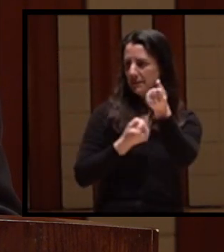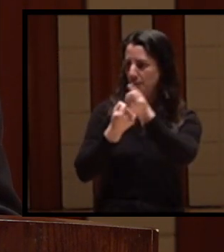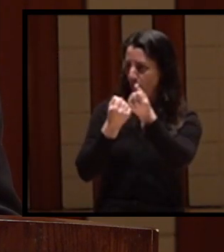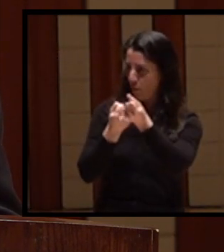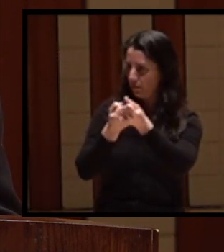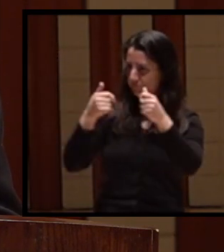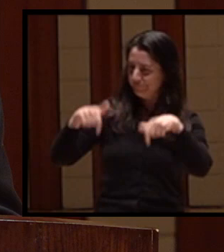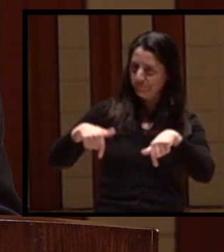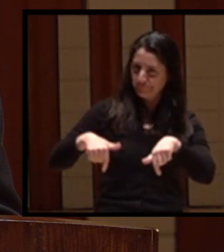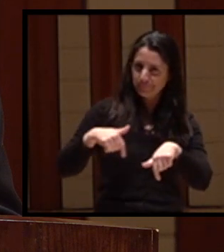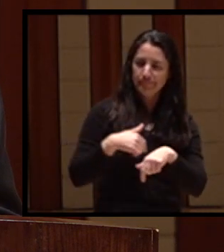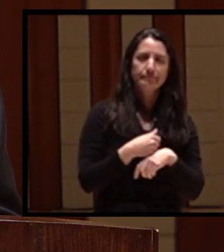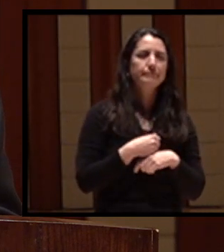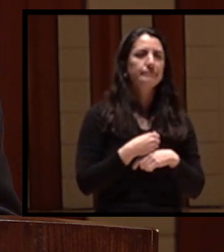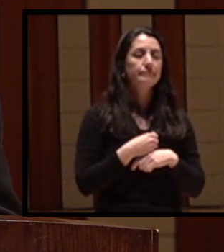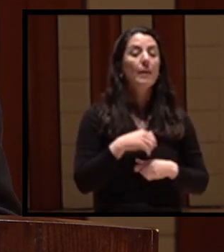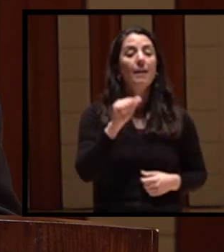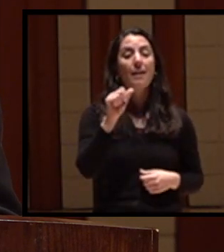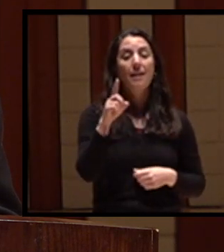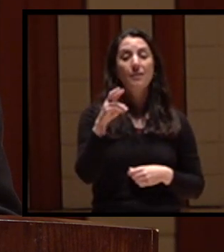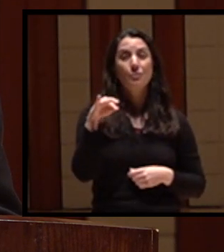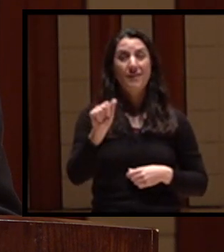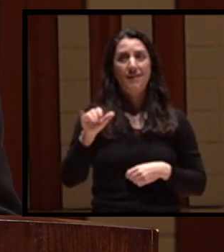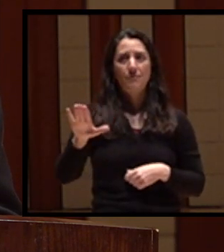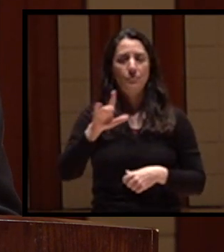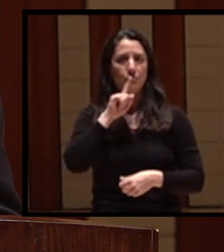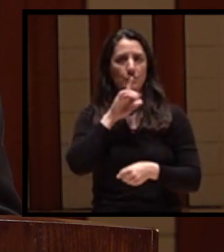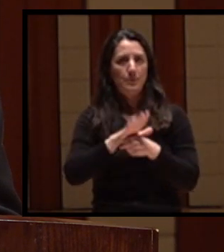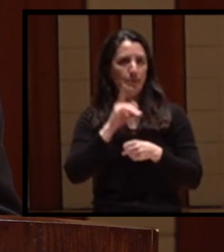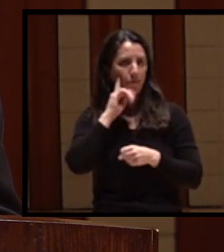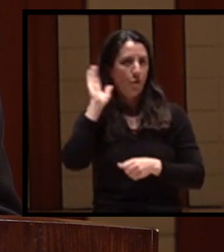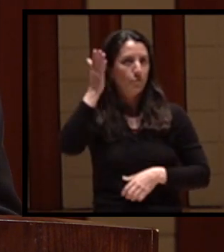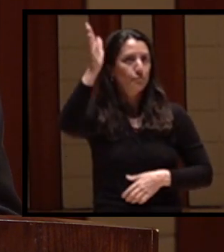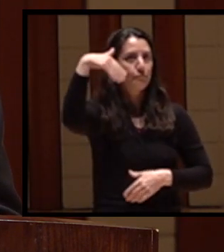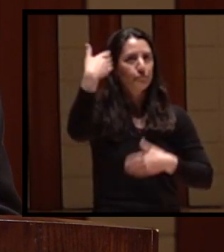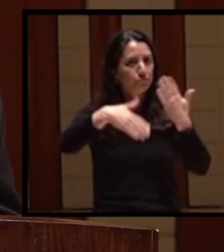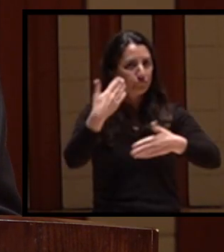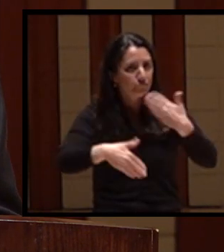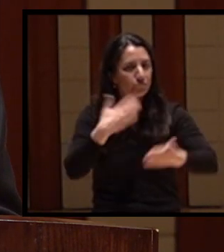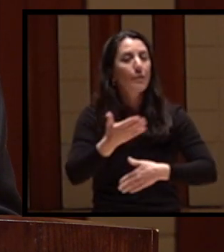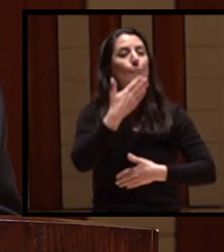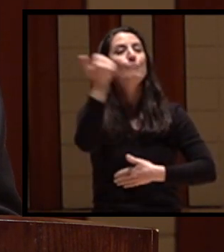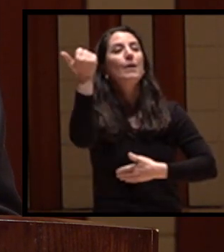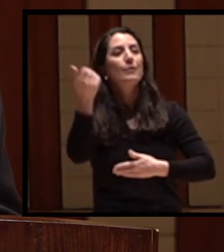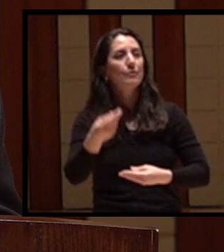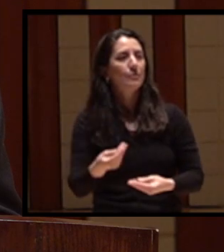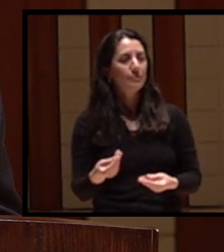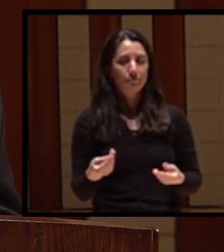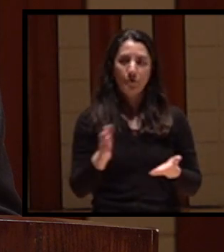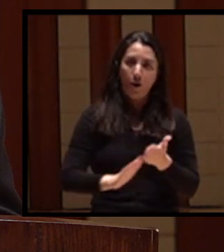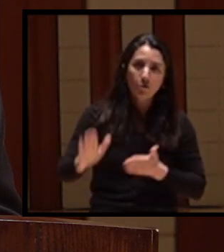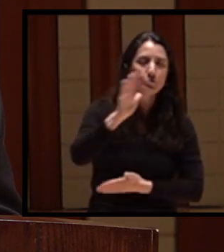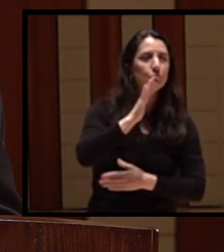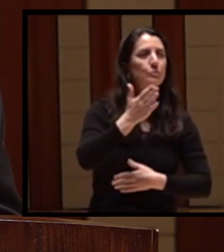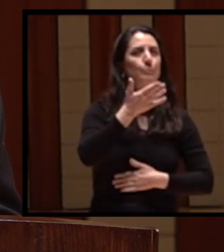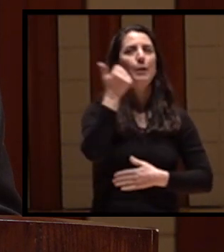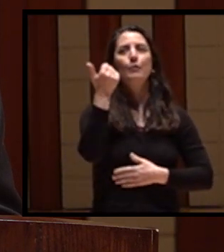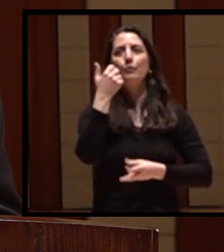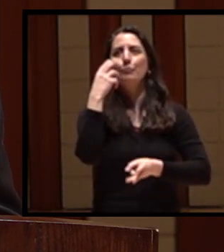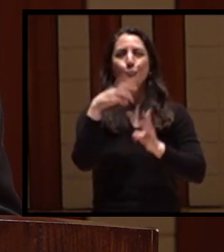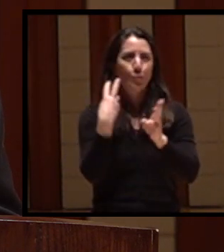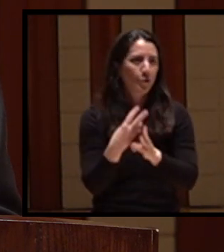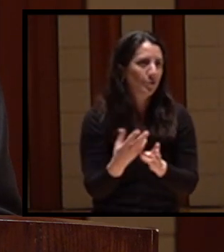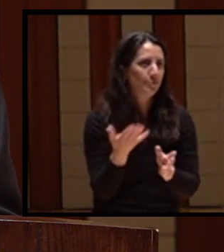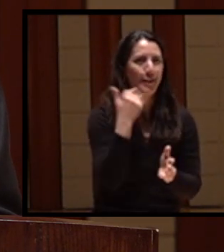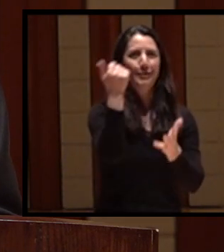campus and world is a constant reminder to us, all to work, and all of the work that we must do, and the